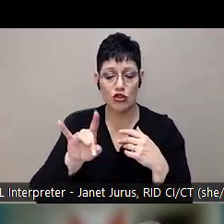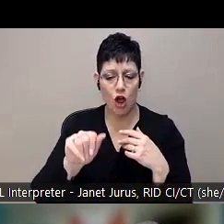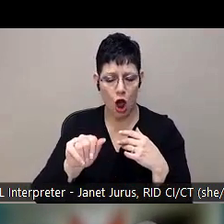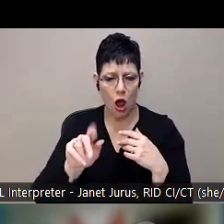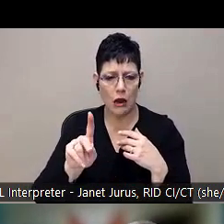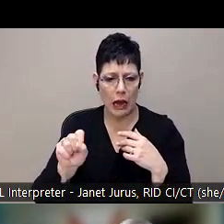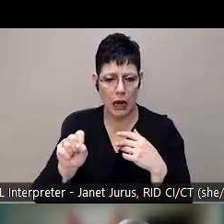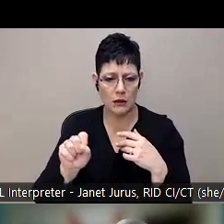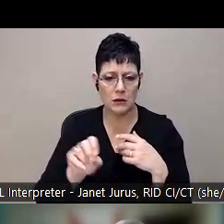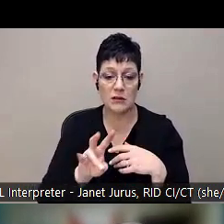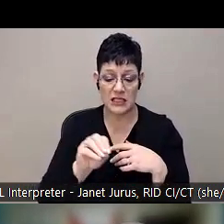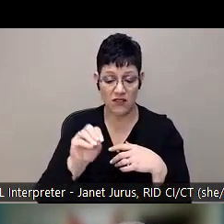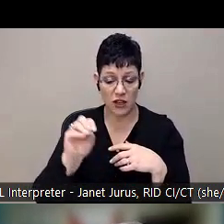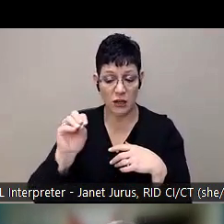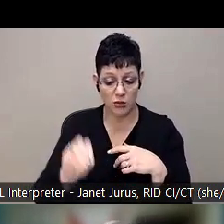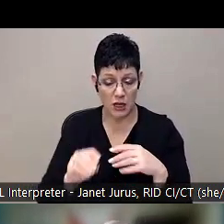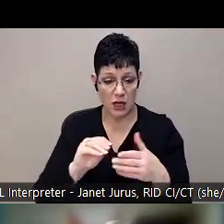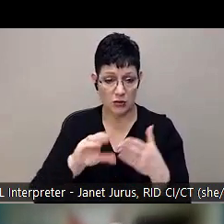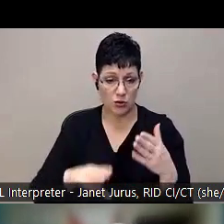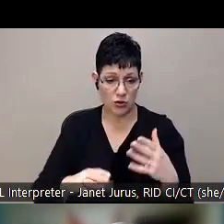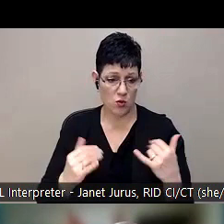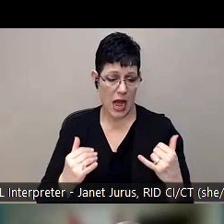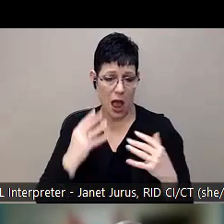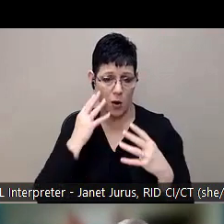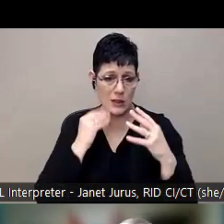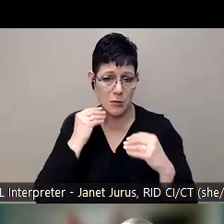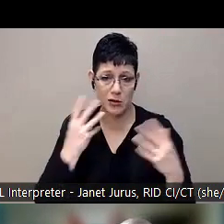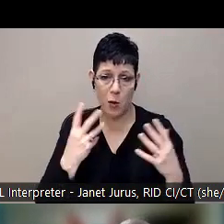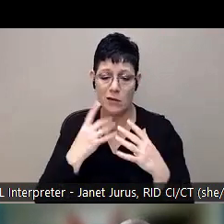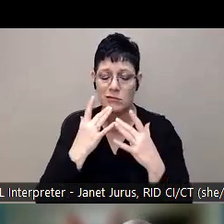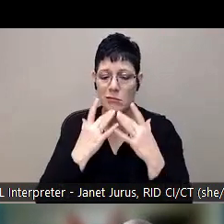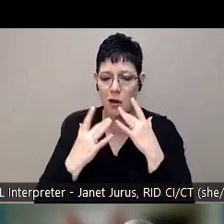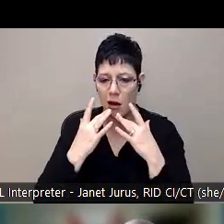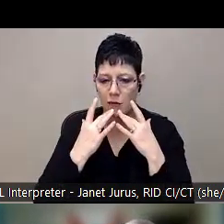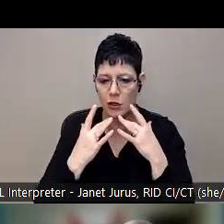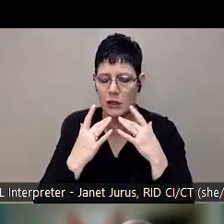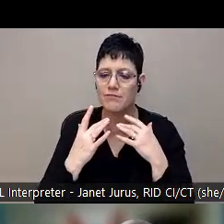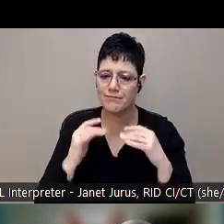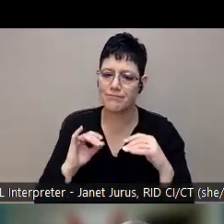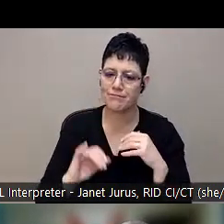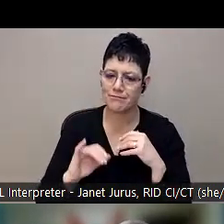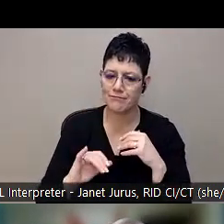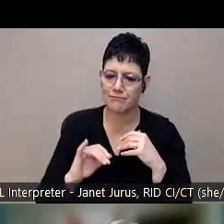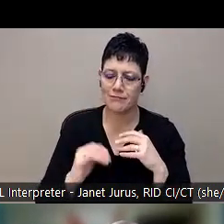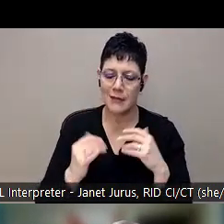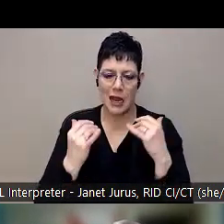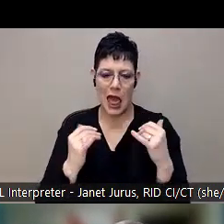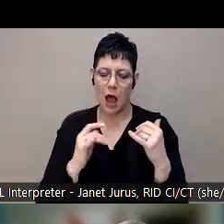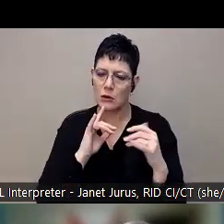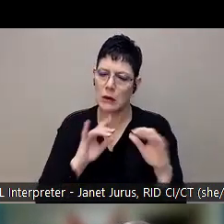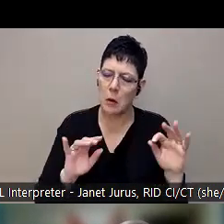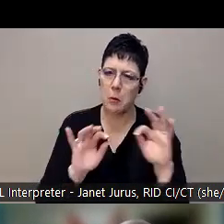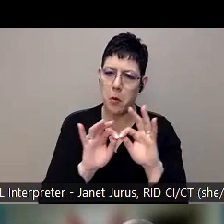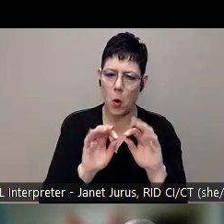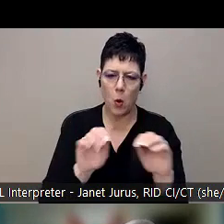students are experiencing poverty. And so it's important for us to offer services that are at no cost, that